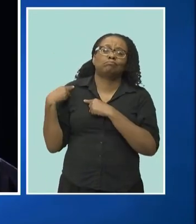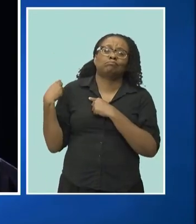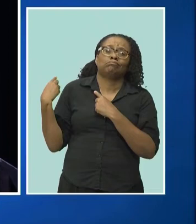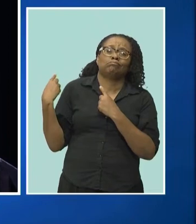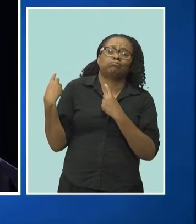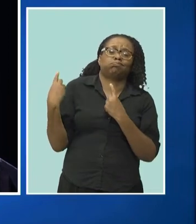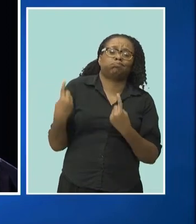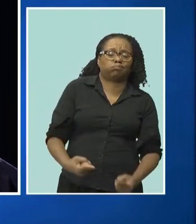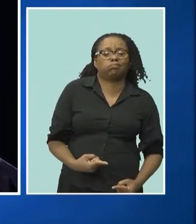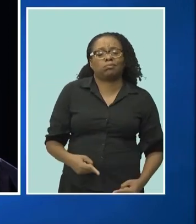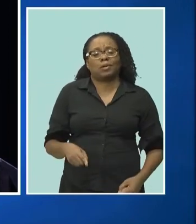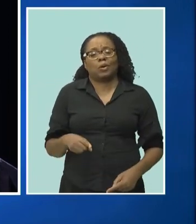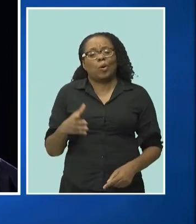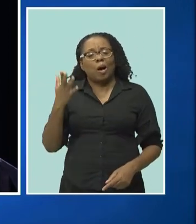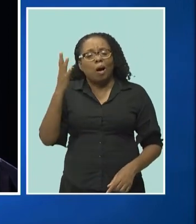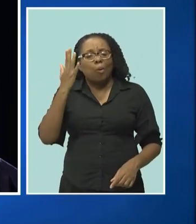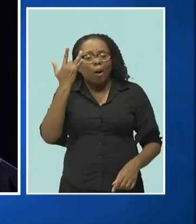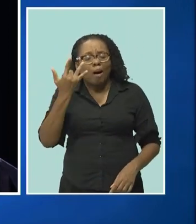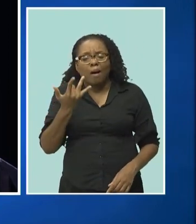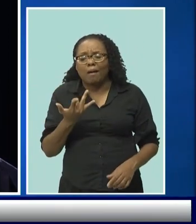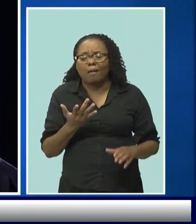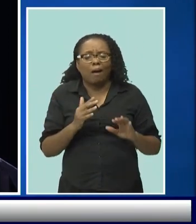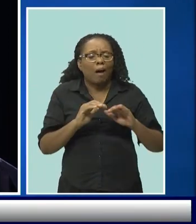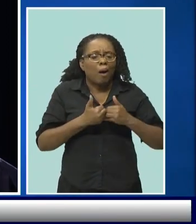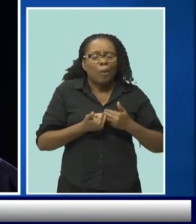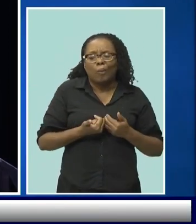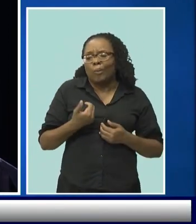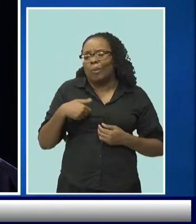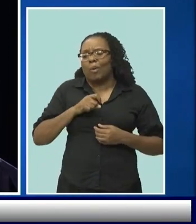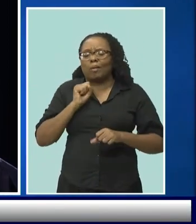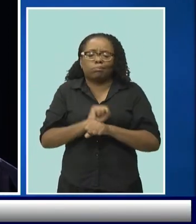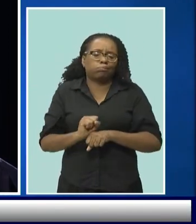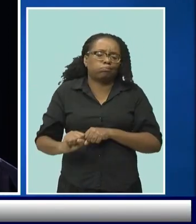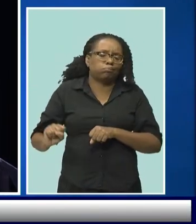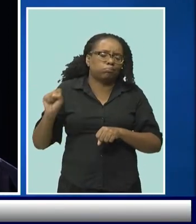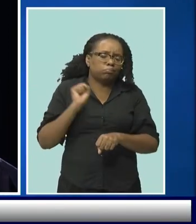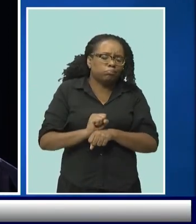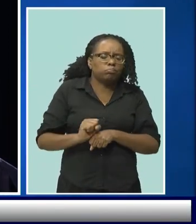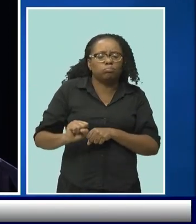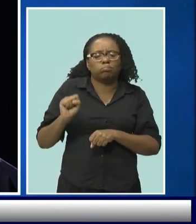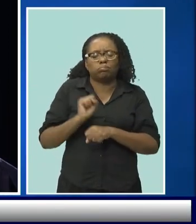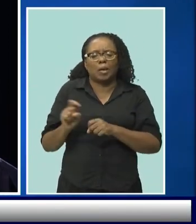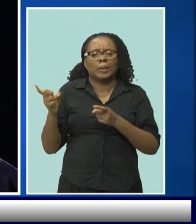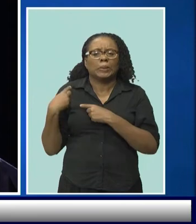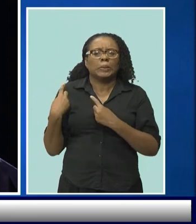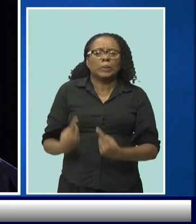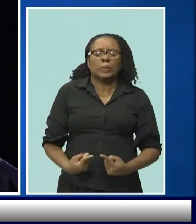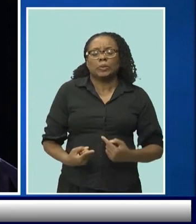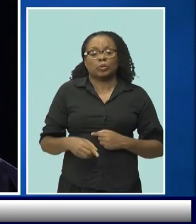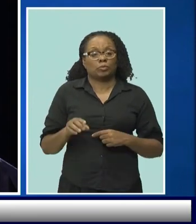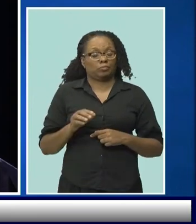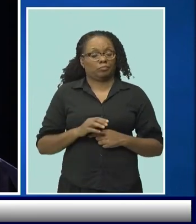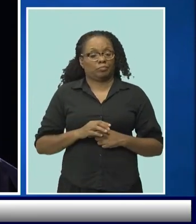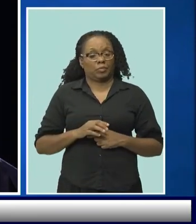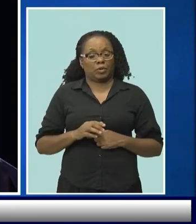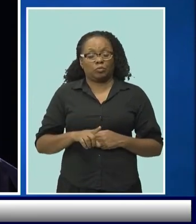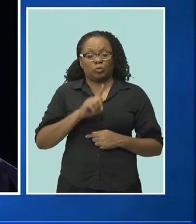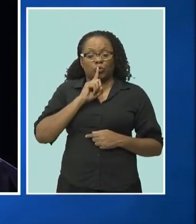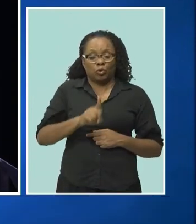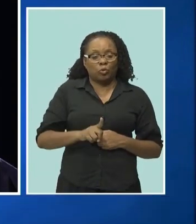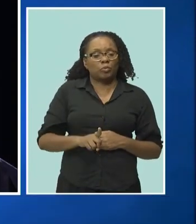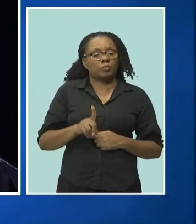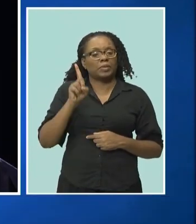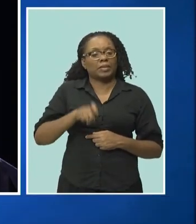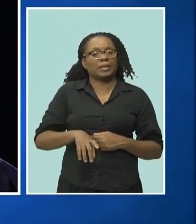the labor of many over a long time. There is no doubt that we can and should take